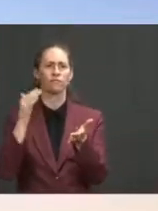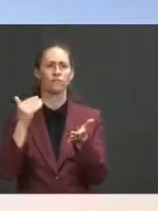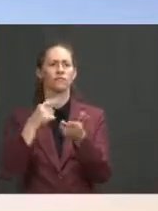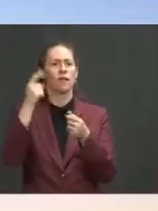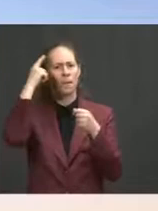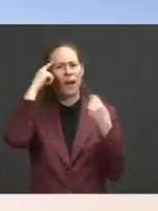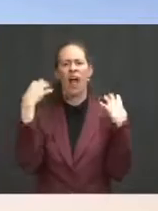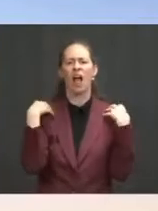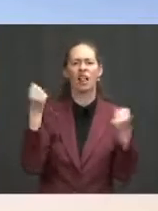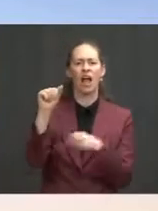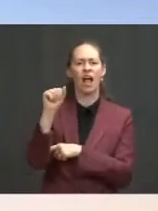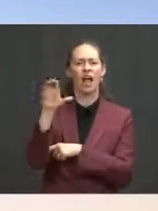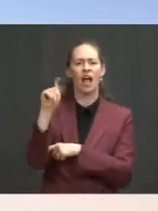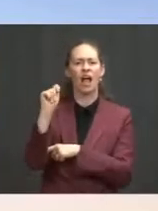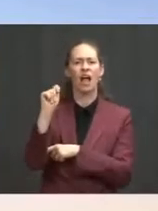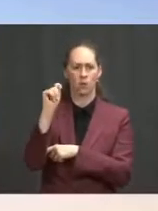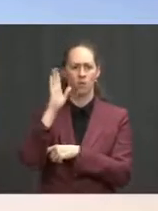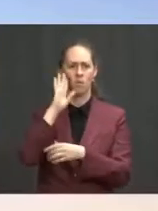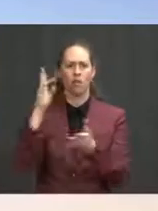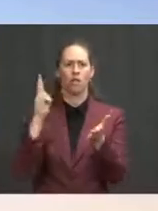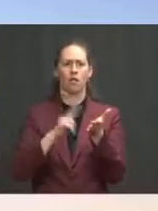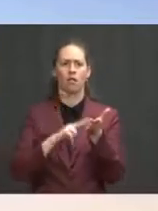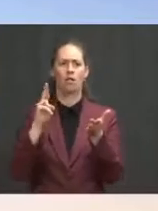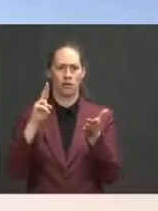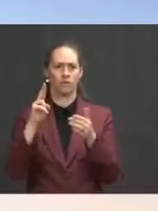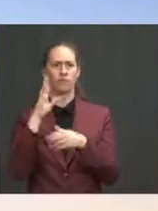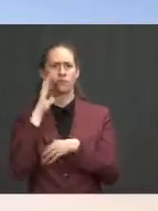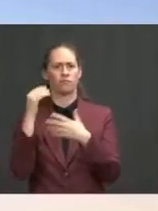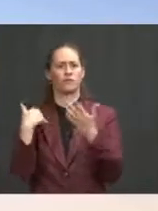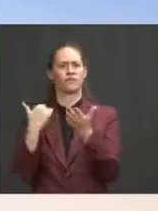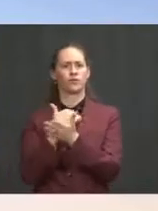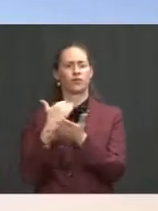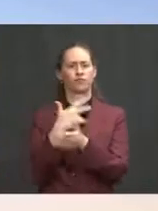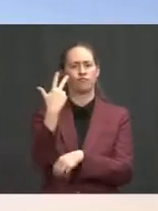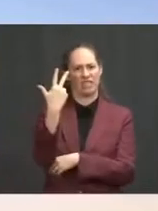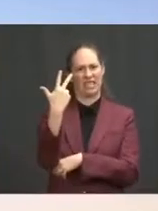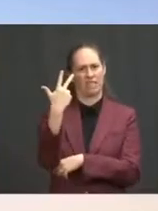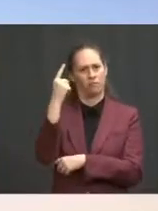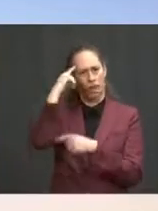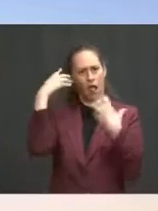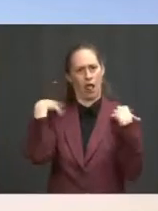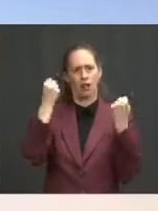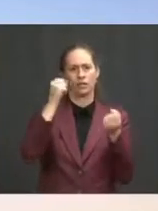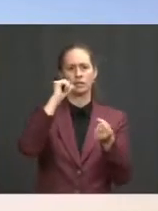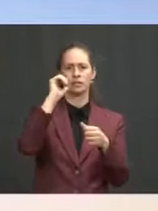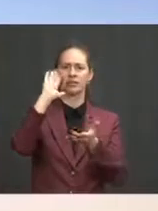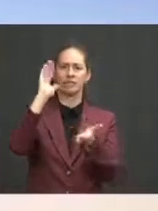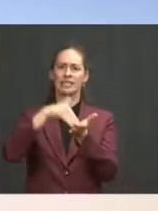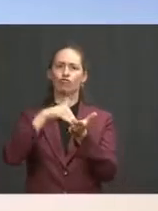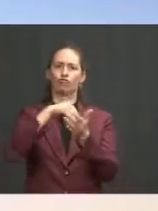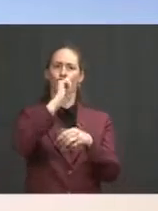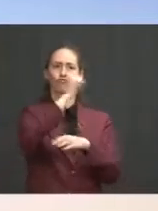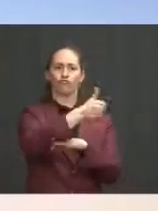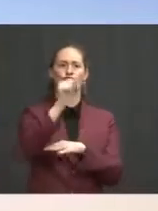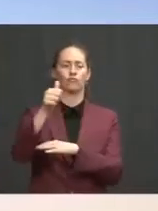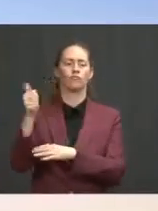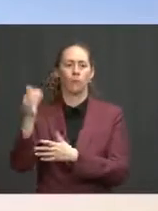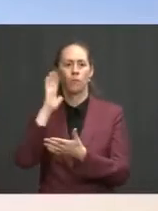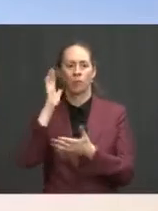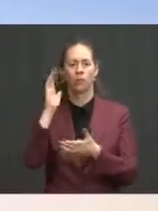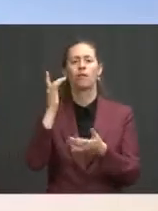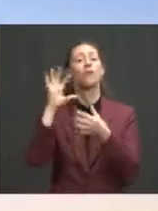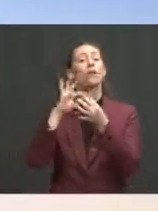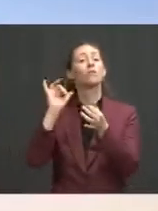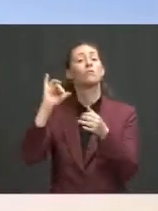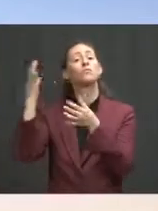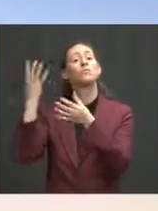three new mental health centers for veterans battling severe mental health issues, including post-traumatic stress disorder. It's estimated that at